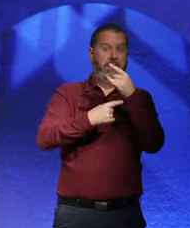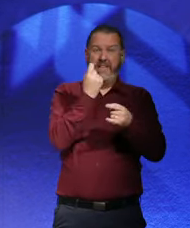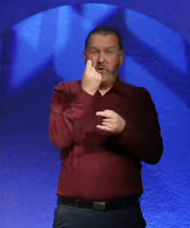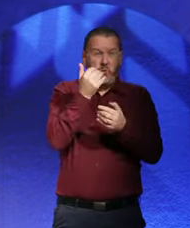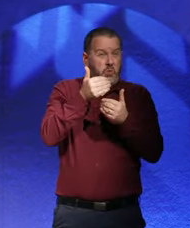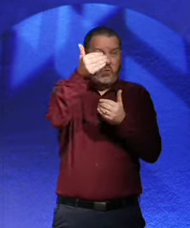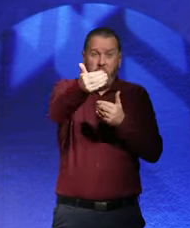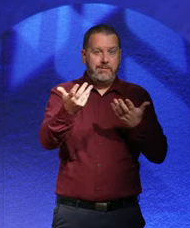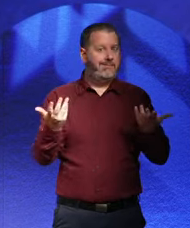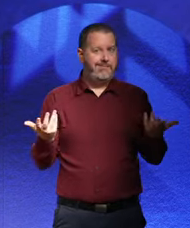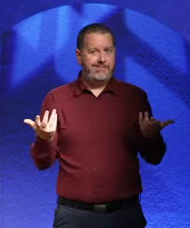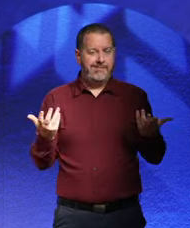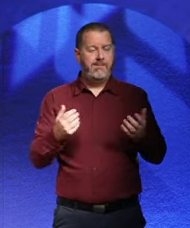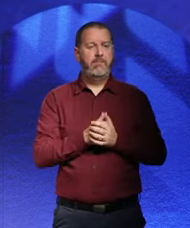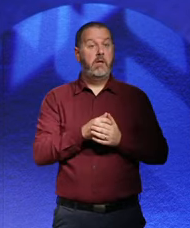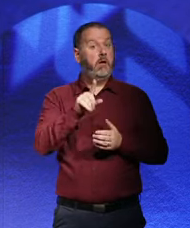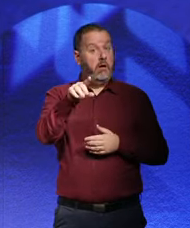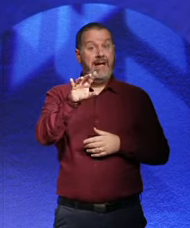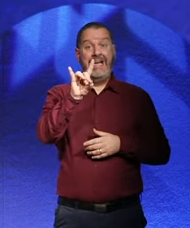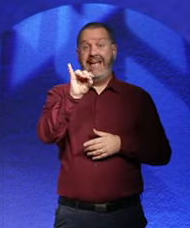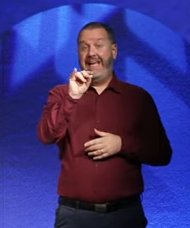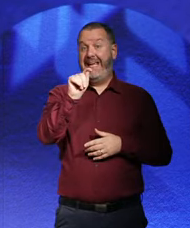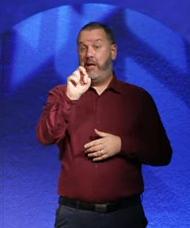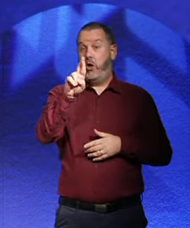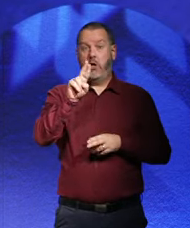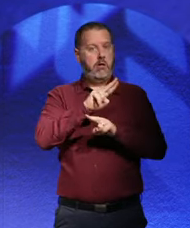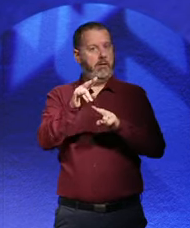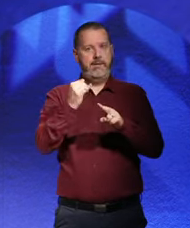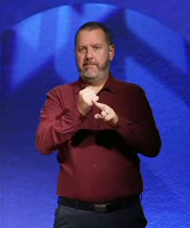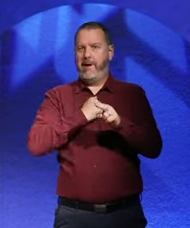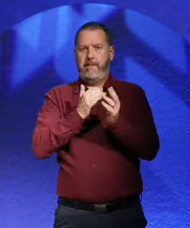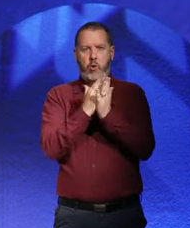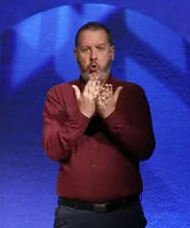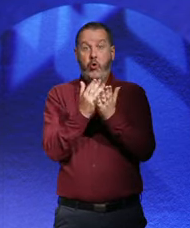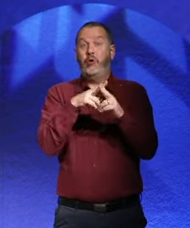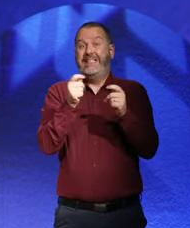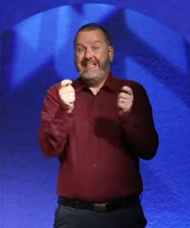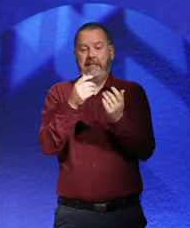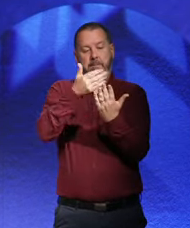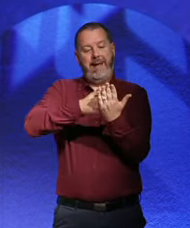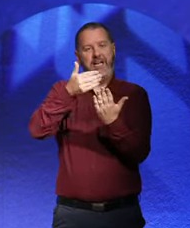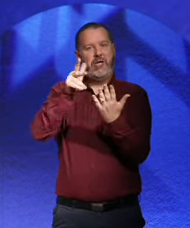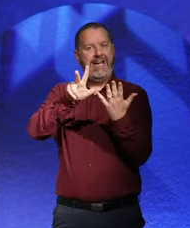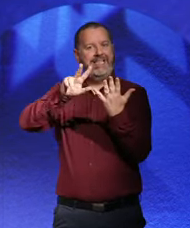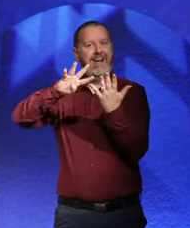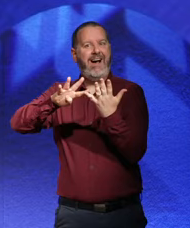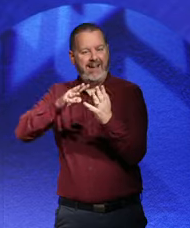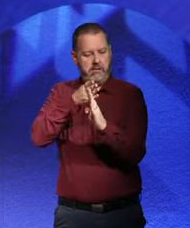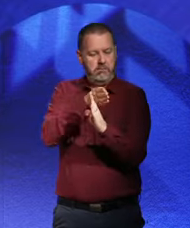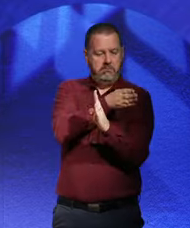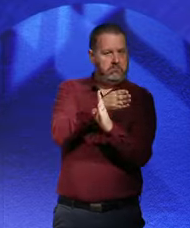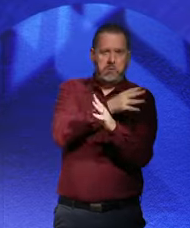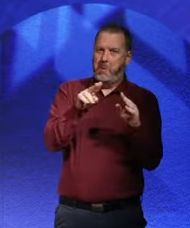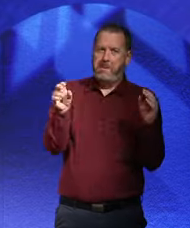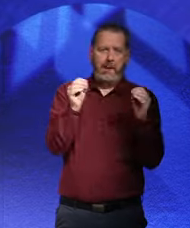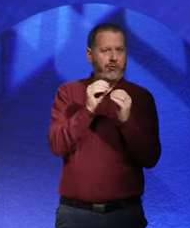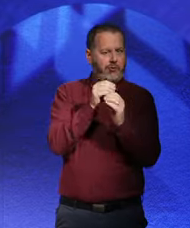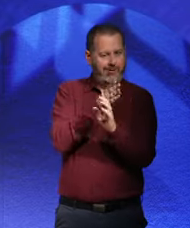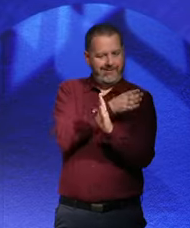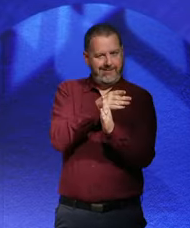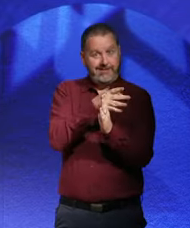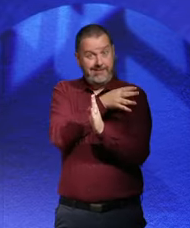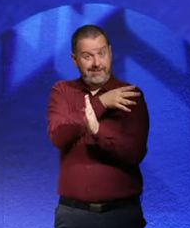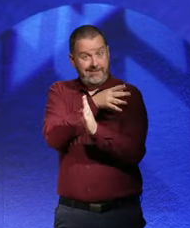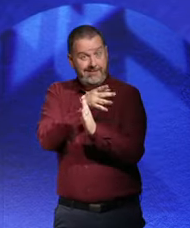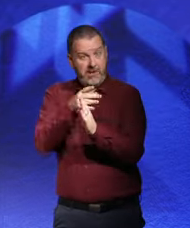the other point, you know. Adolf Hitler doesn't enter my story until page 89 of this book. So I'm trying to show you that